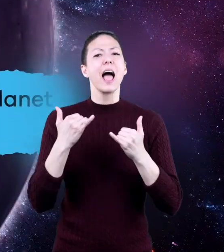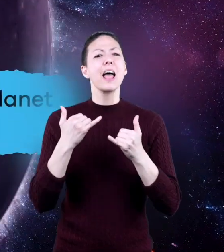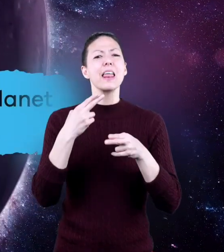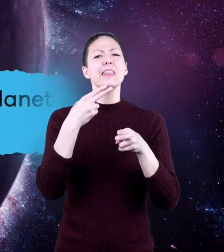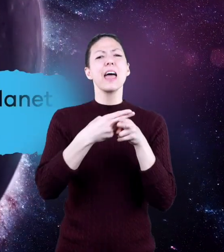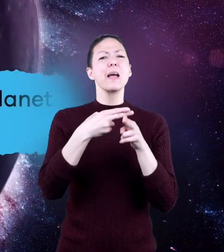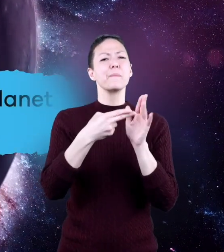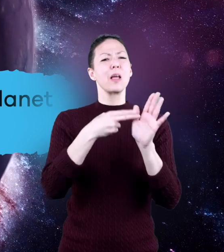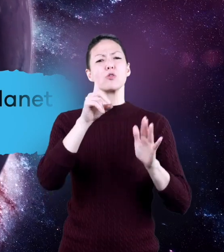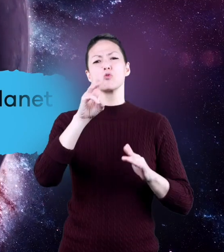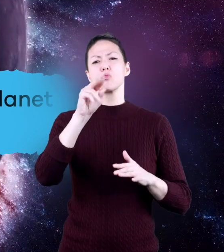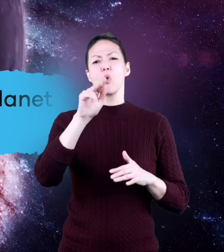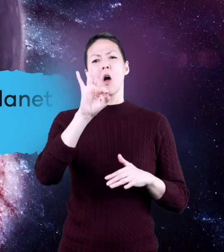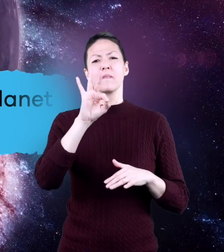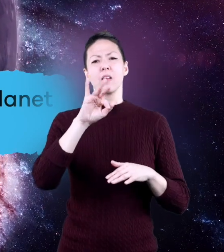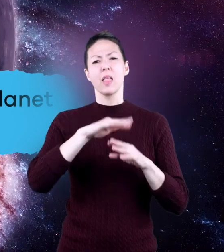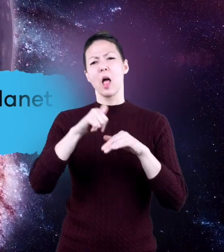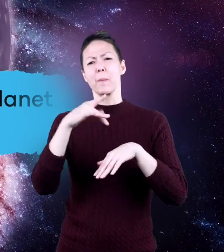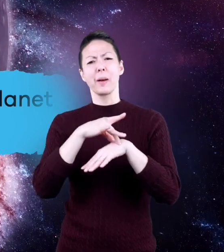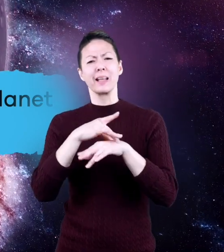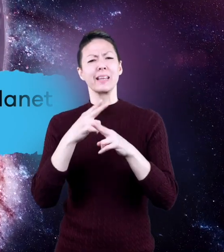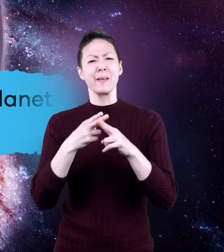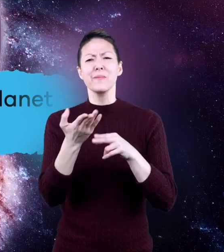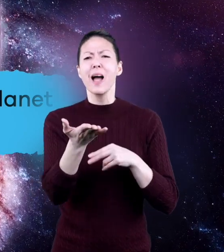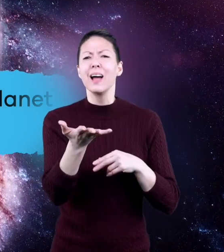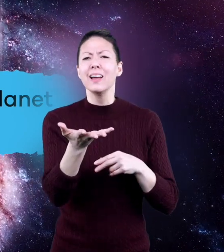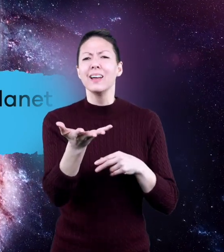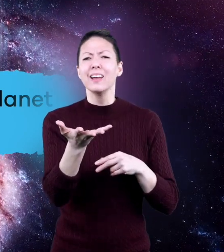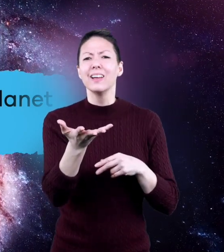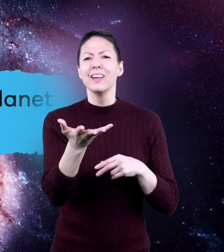What is the name of the dwarf planet that used to be a planet?